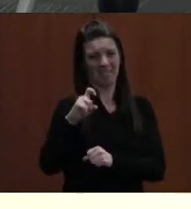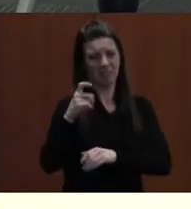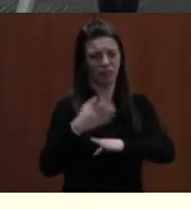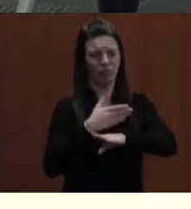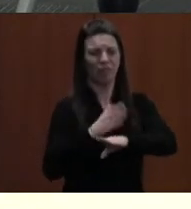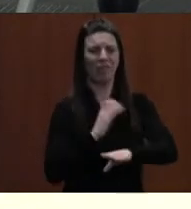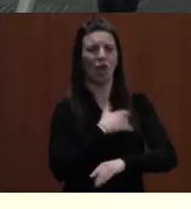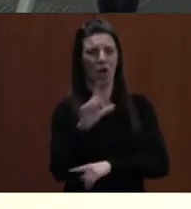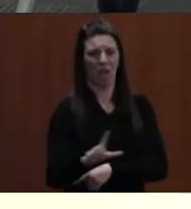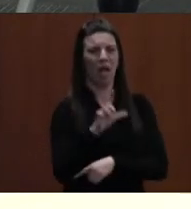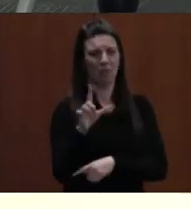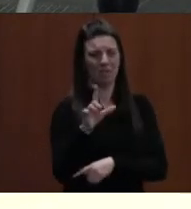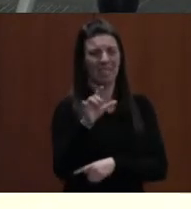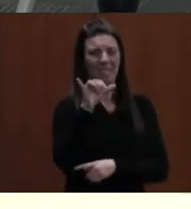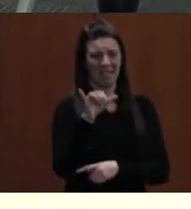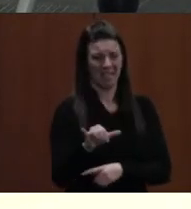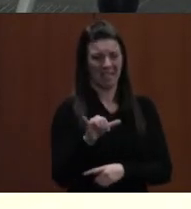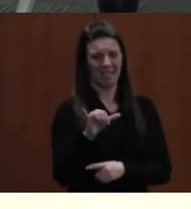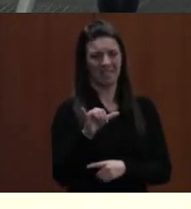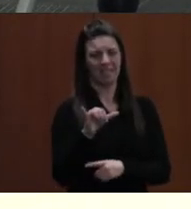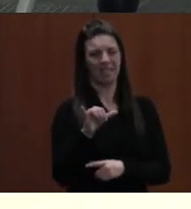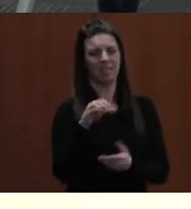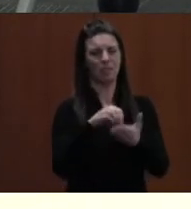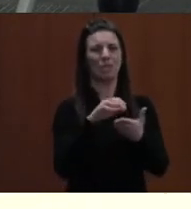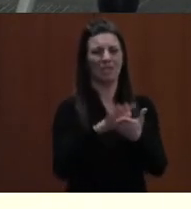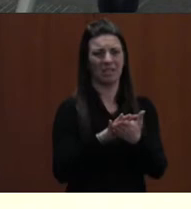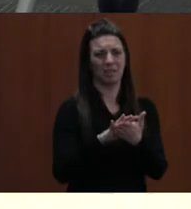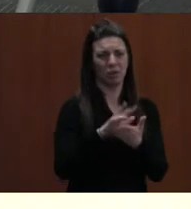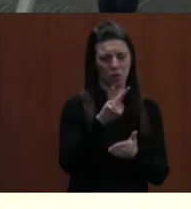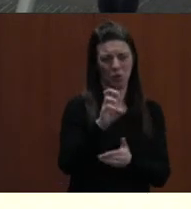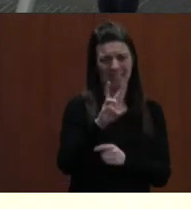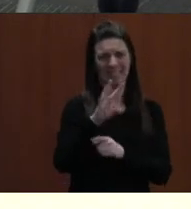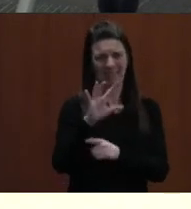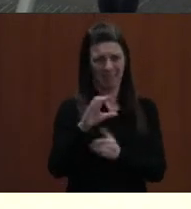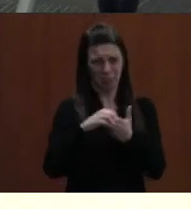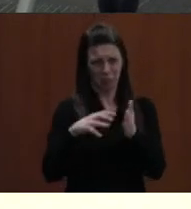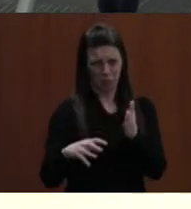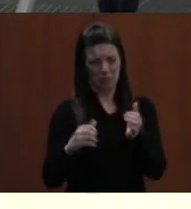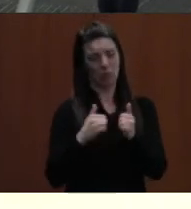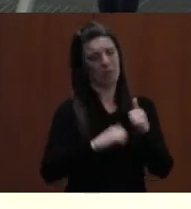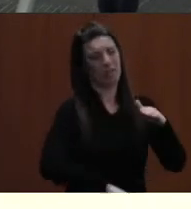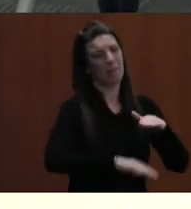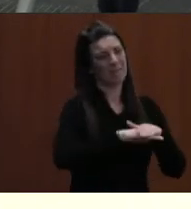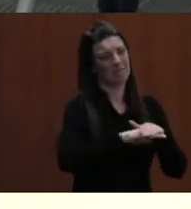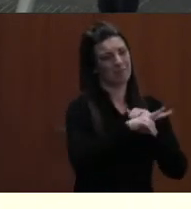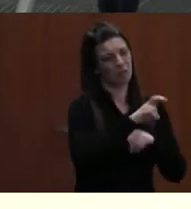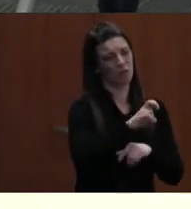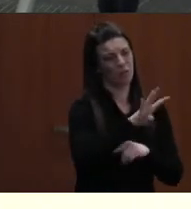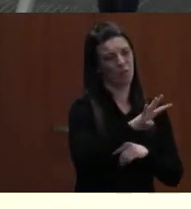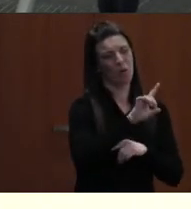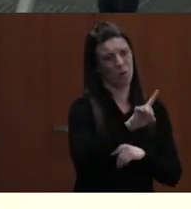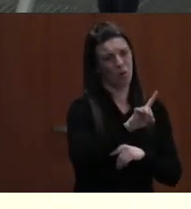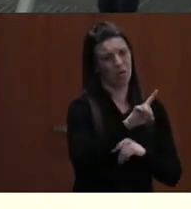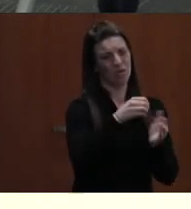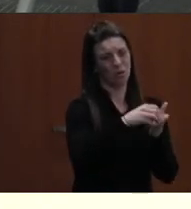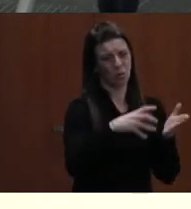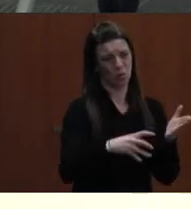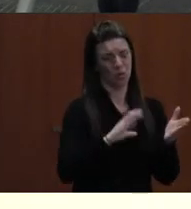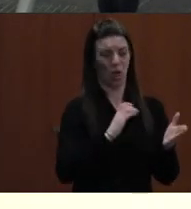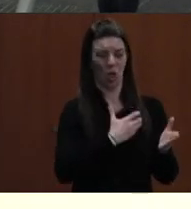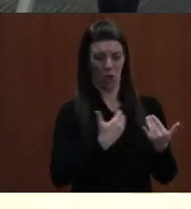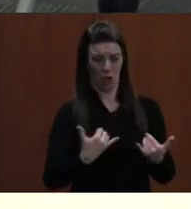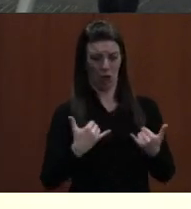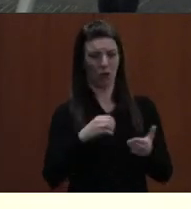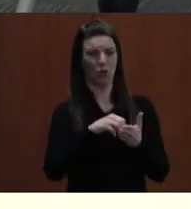WCPS website as 265, with a locally-rated capacity of 241. Our current student enrollment is